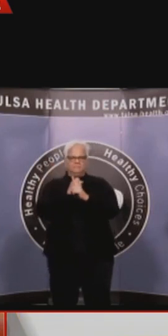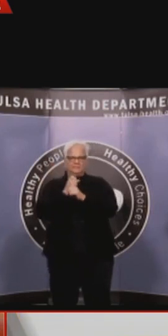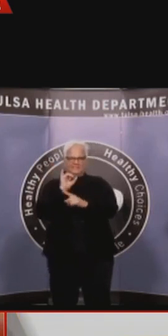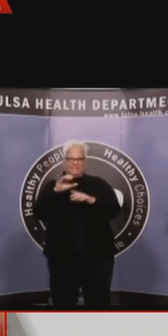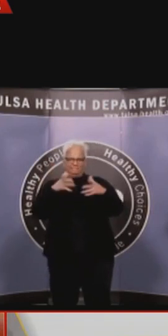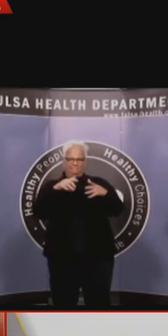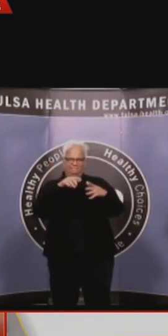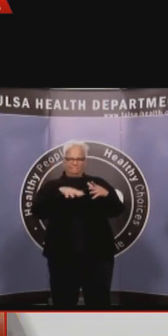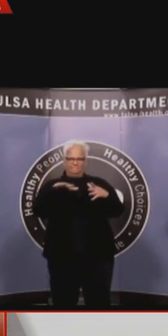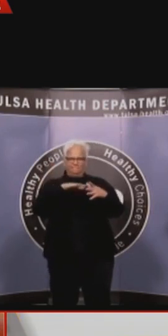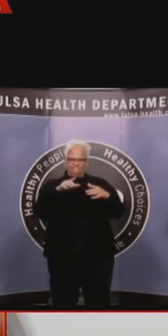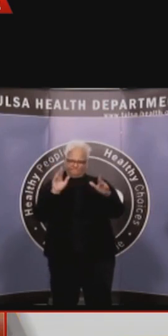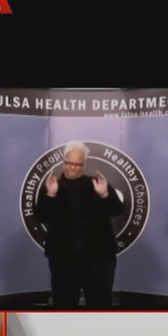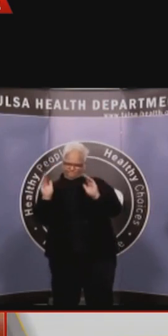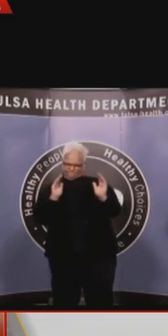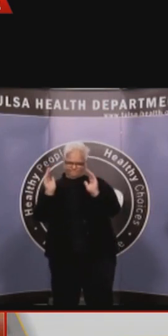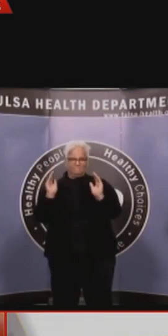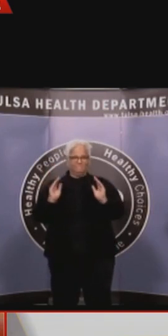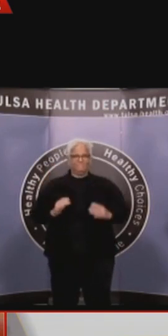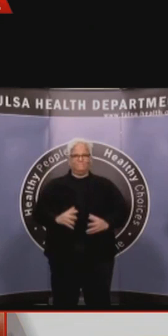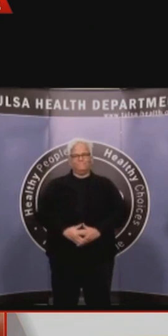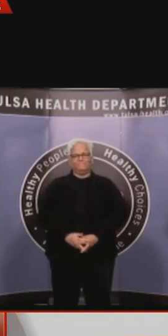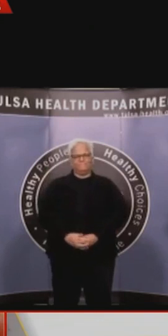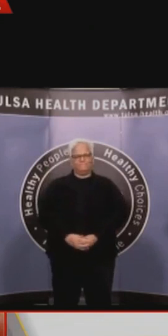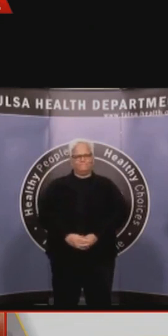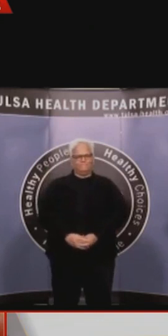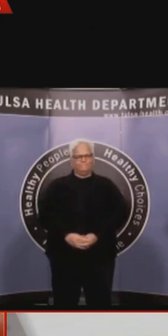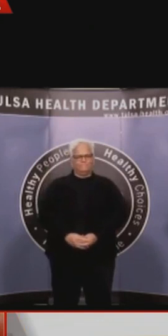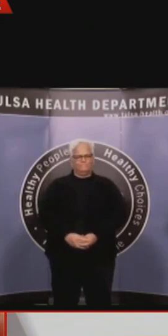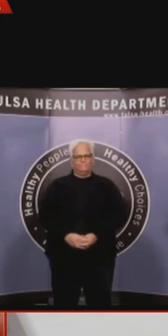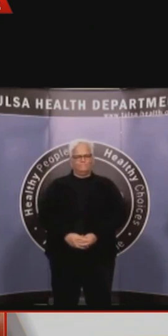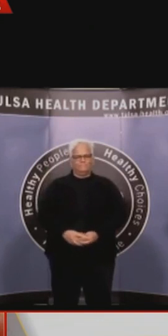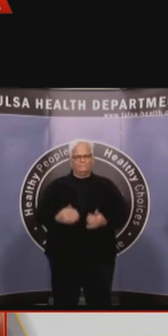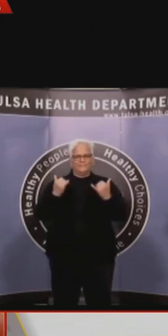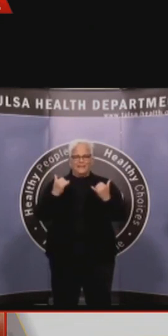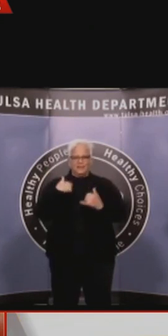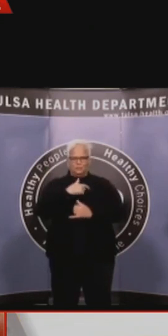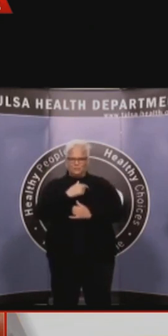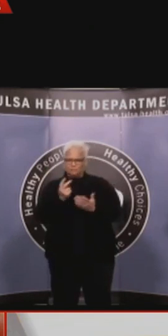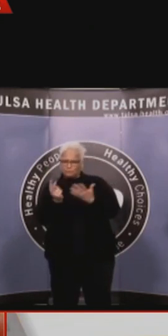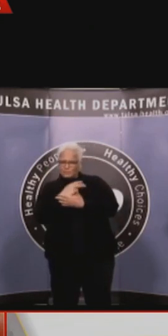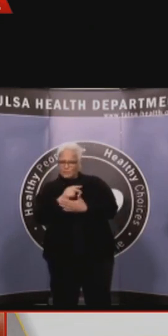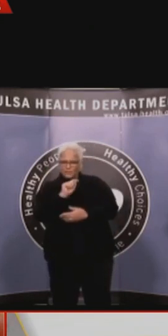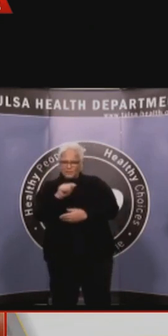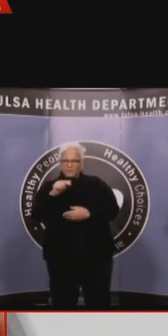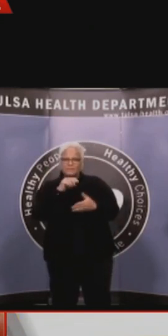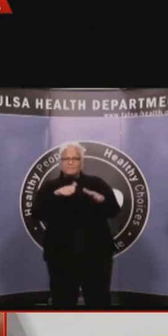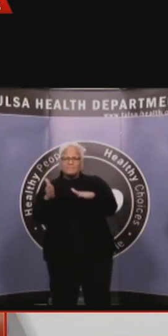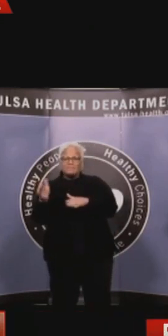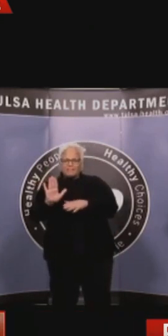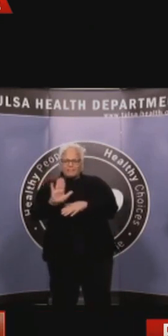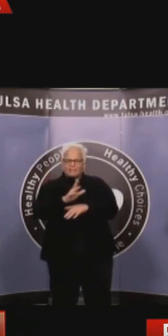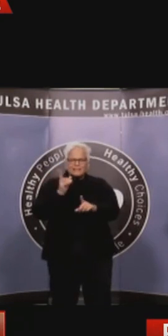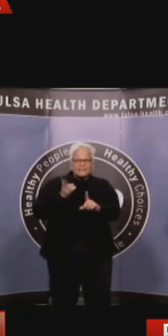and disparities. In the absence of treatments or vaccines, our best mitigation strategies remain social distancing to slow the spread